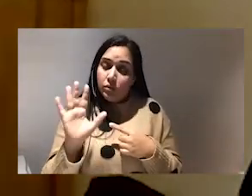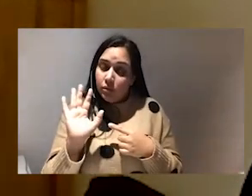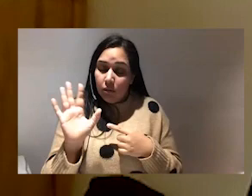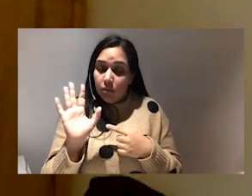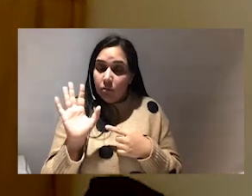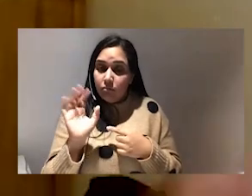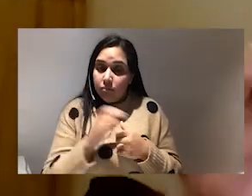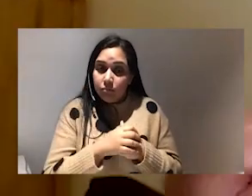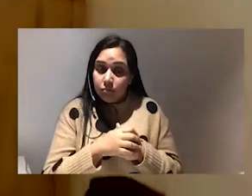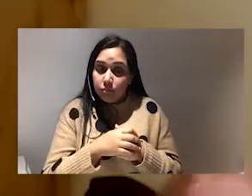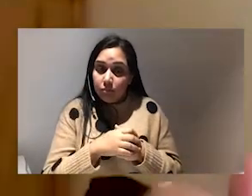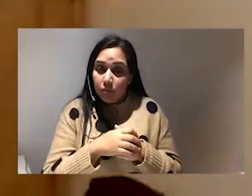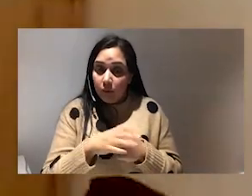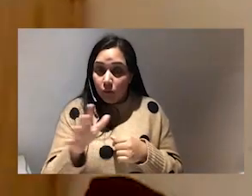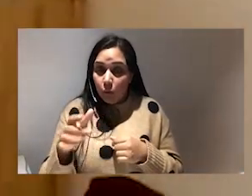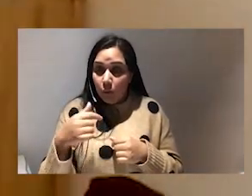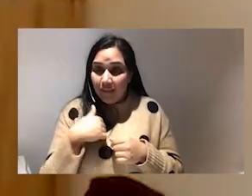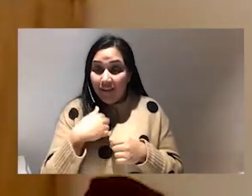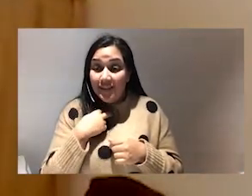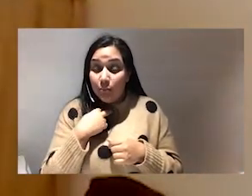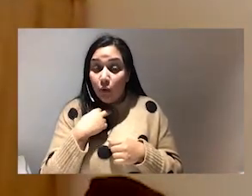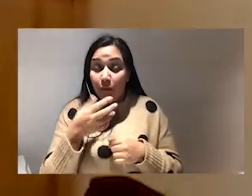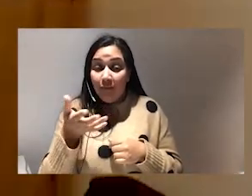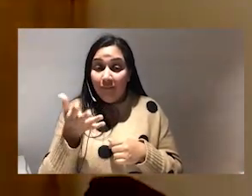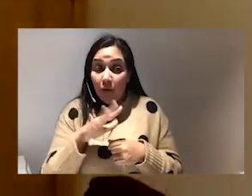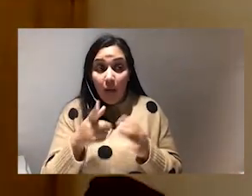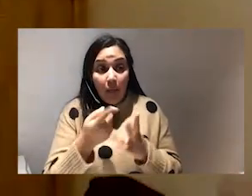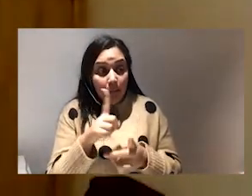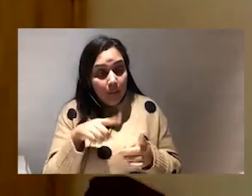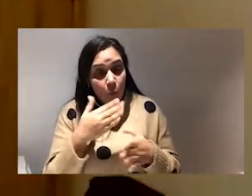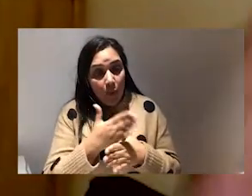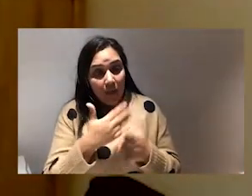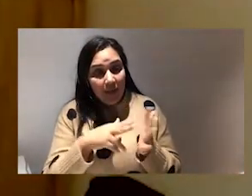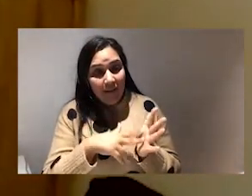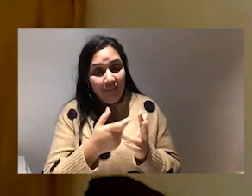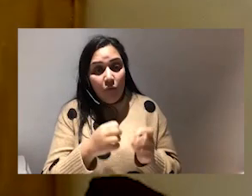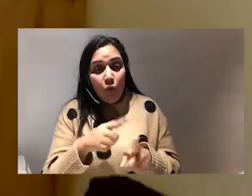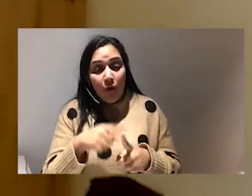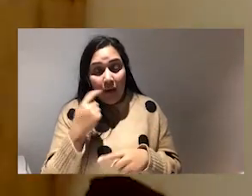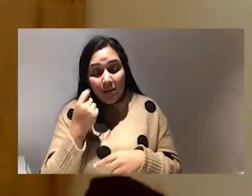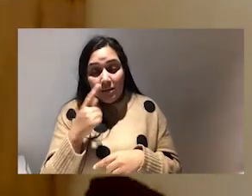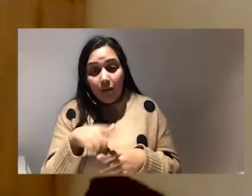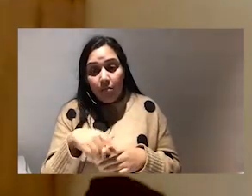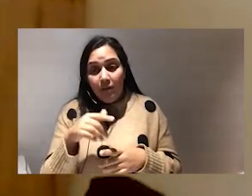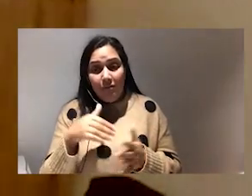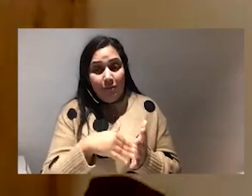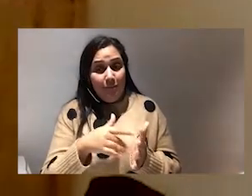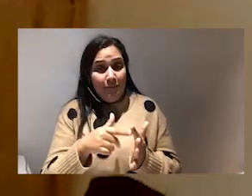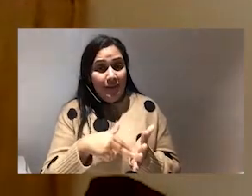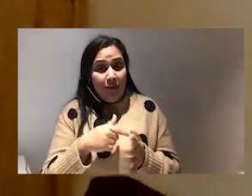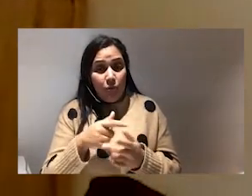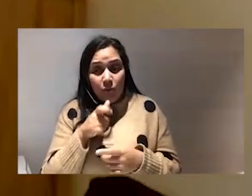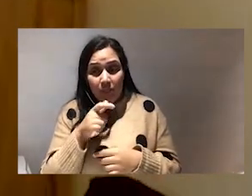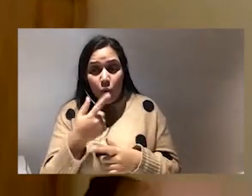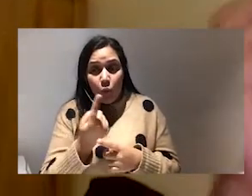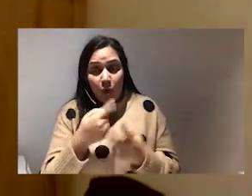um that kind of disappointment coming from like other people working in vogue but for me amina it's like who who are you in community